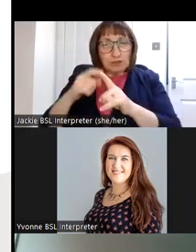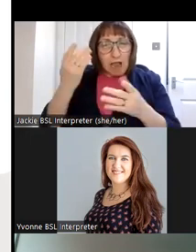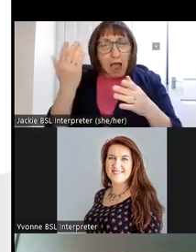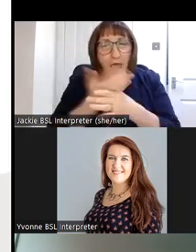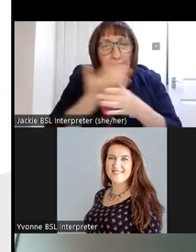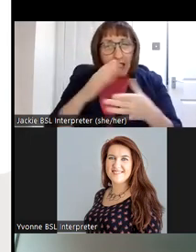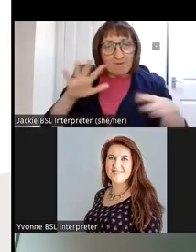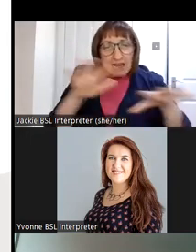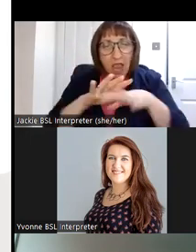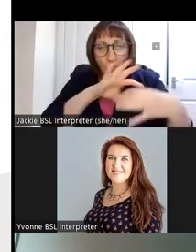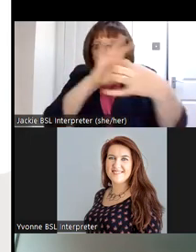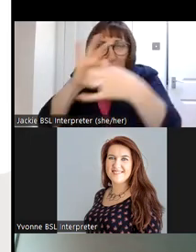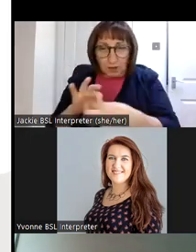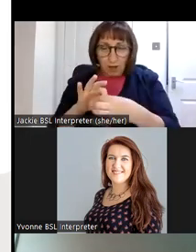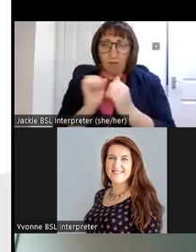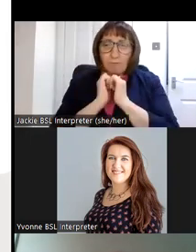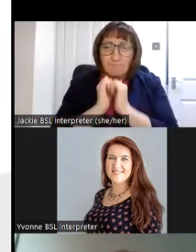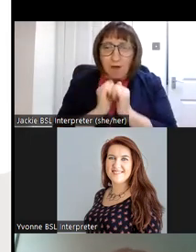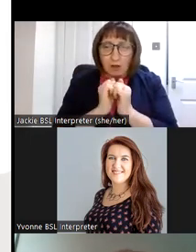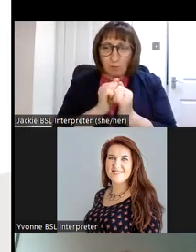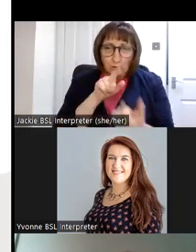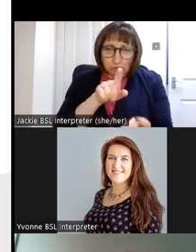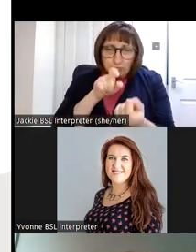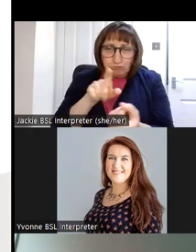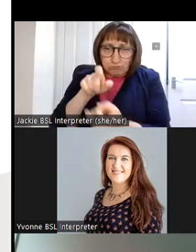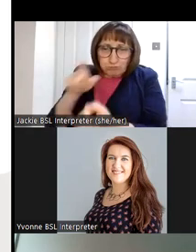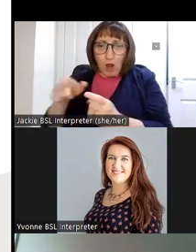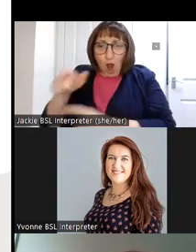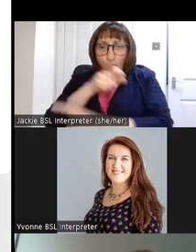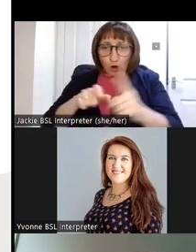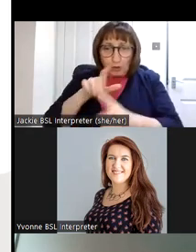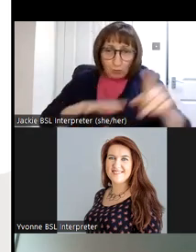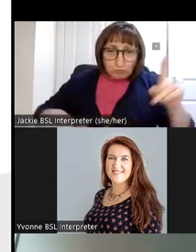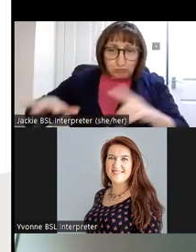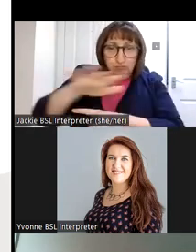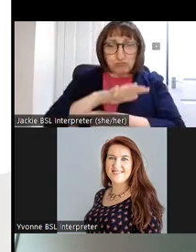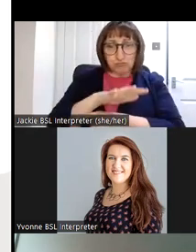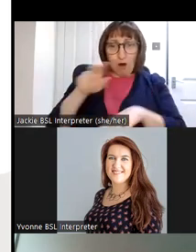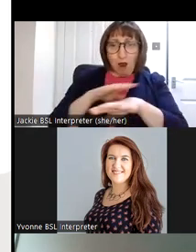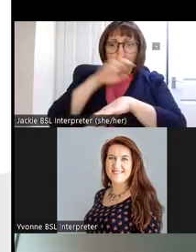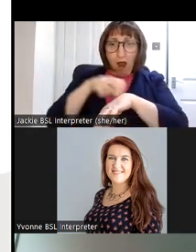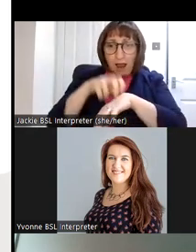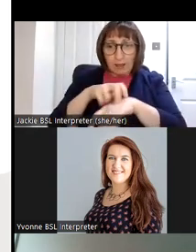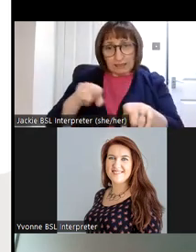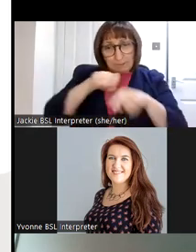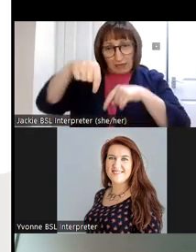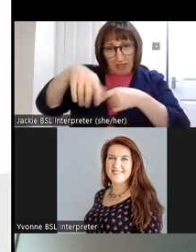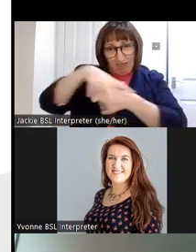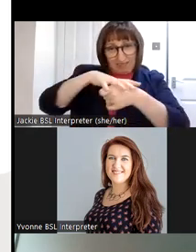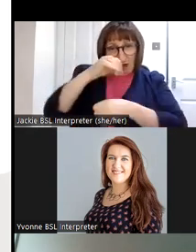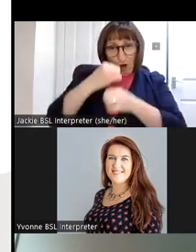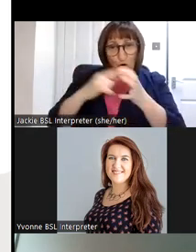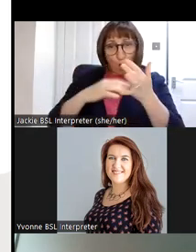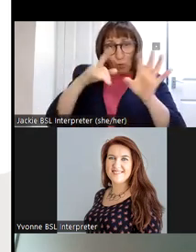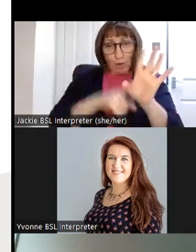um is an invaluable resource for communities throughout the country but especially here in Galway and